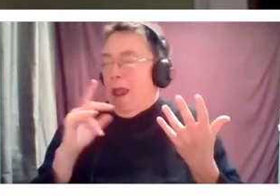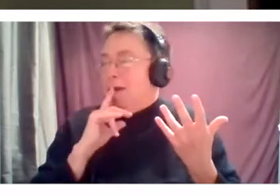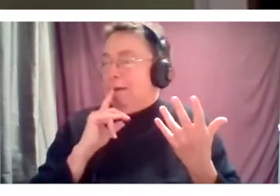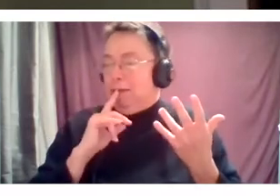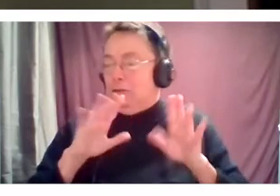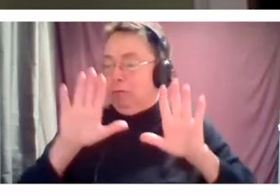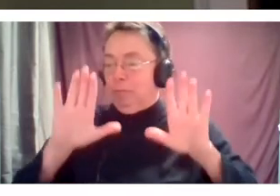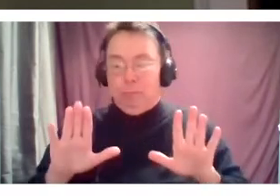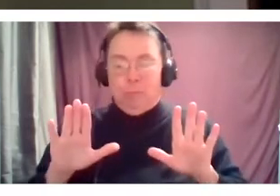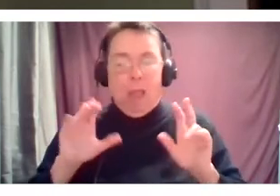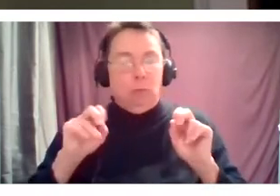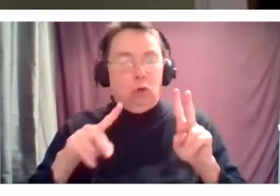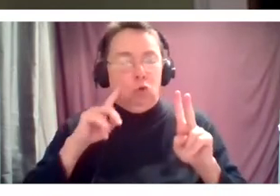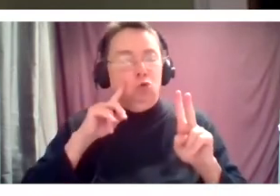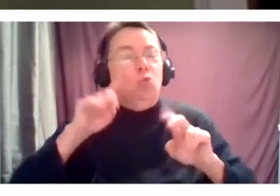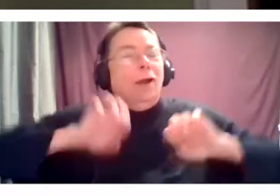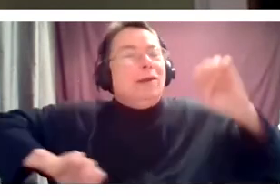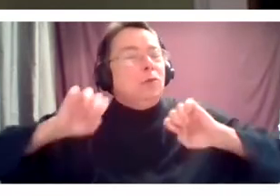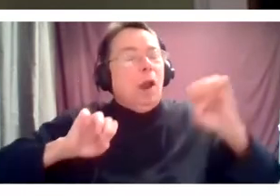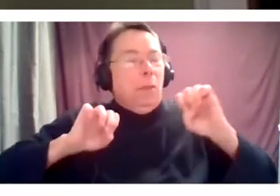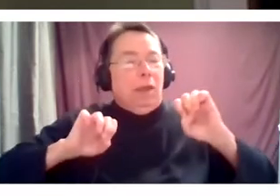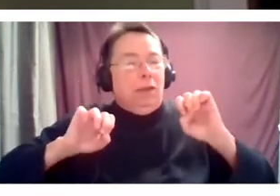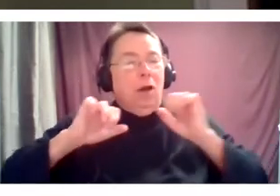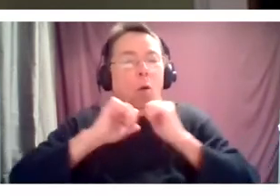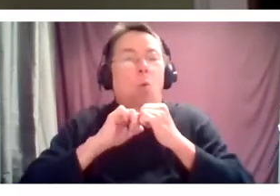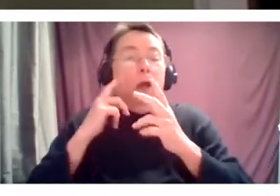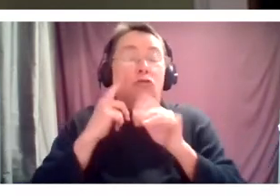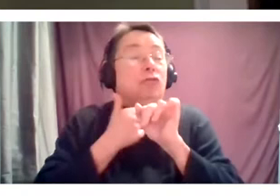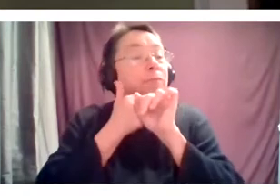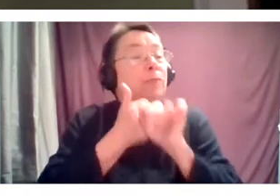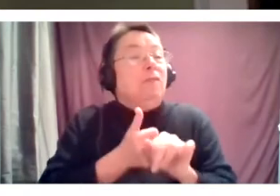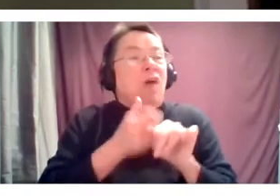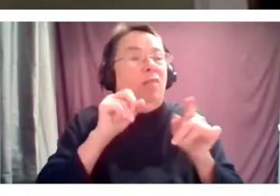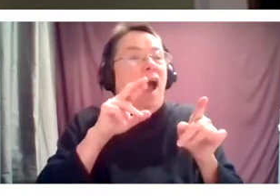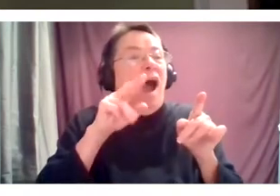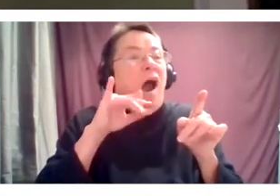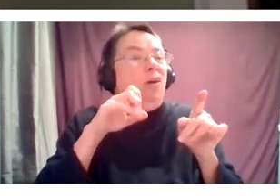experiment with all these things, primarily by following artists who are the best experimenters.